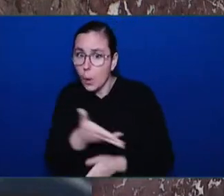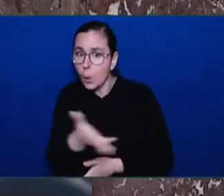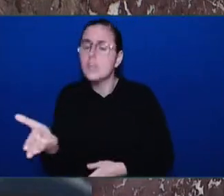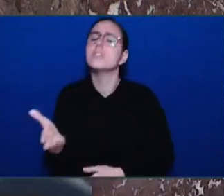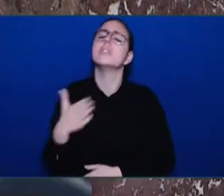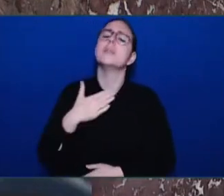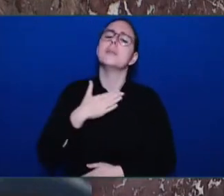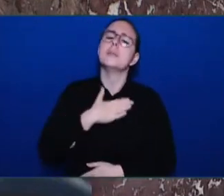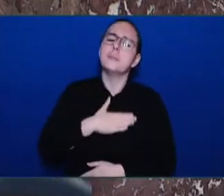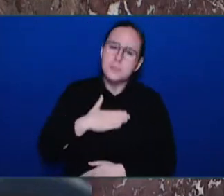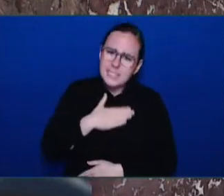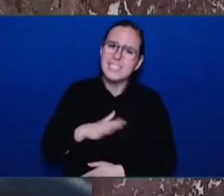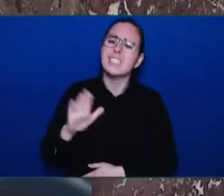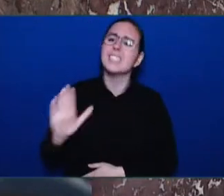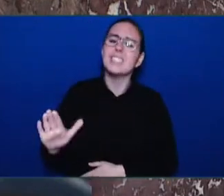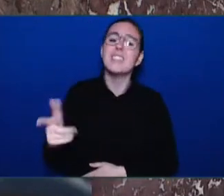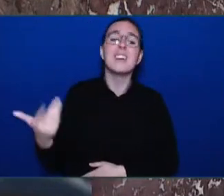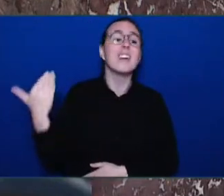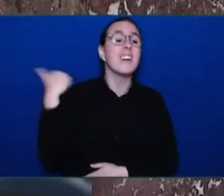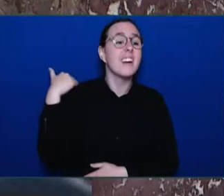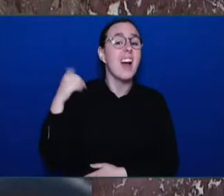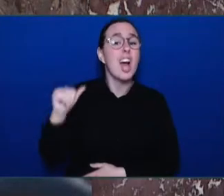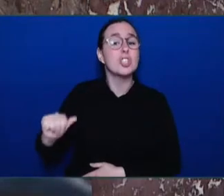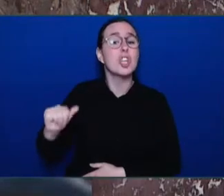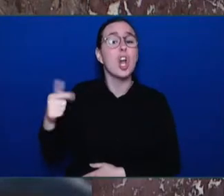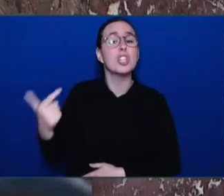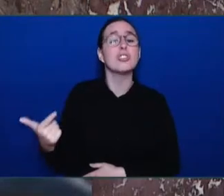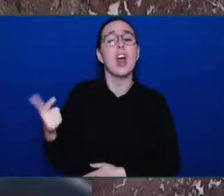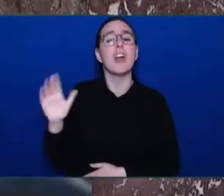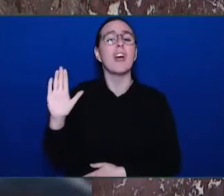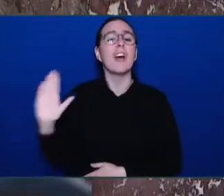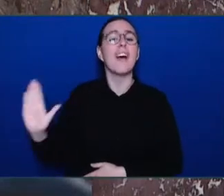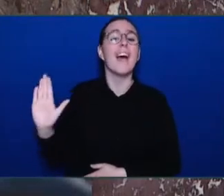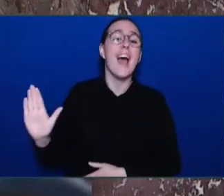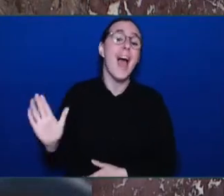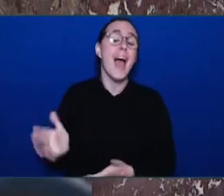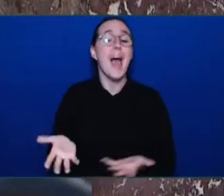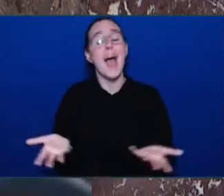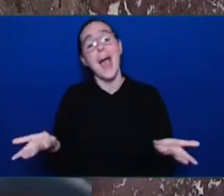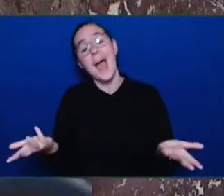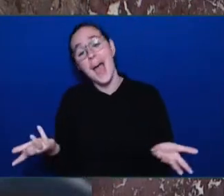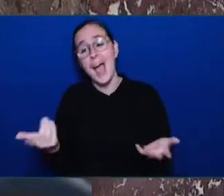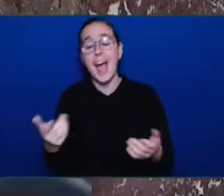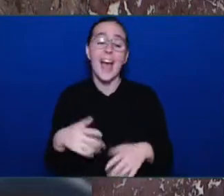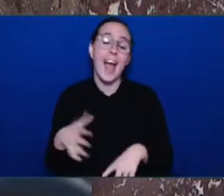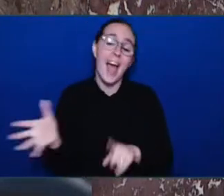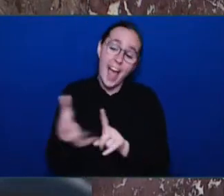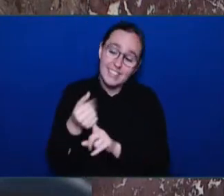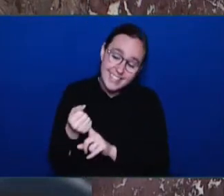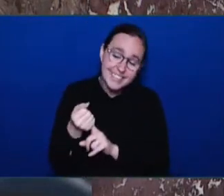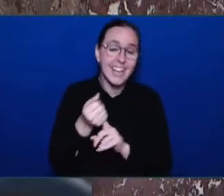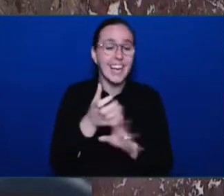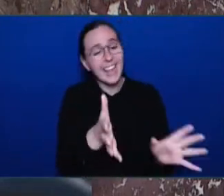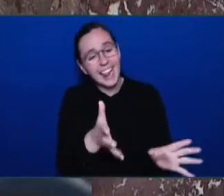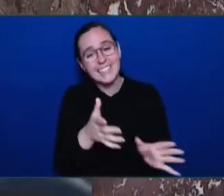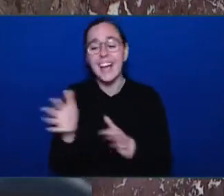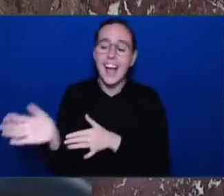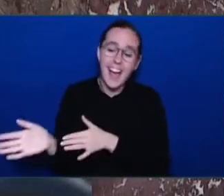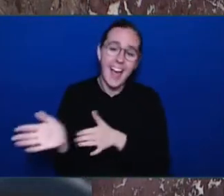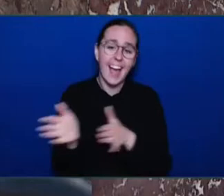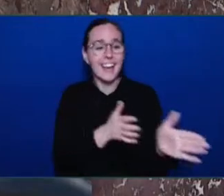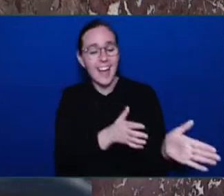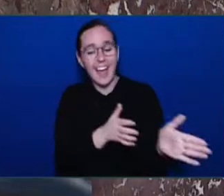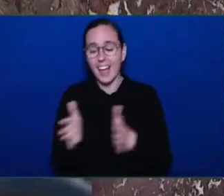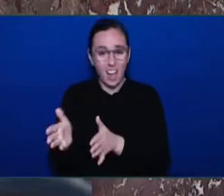resulting in streets that are not safe and finally implement policies that put the public's right to safety before a criminal's right to re